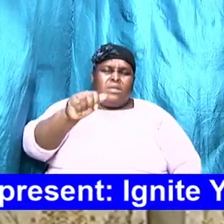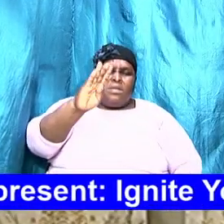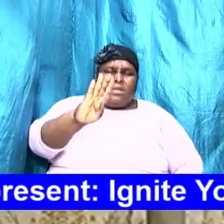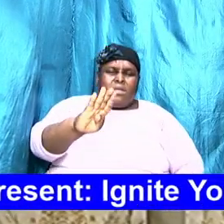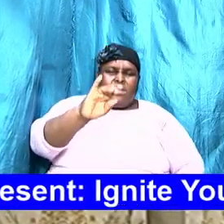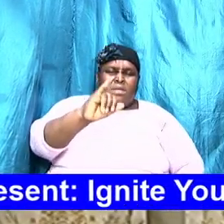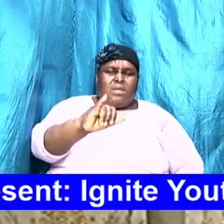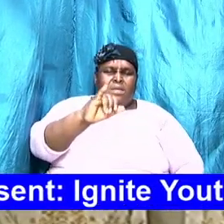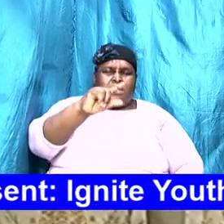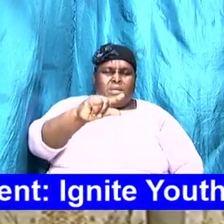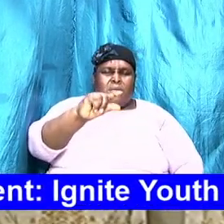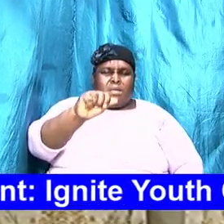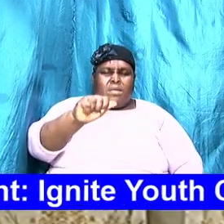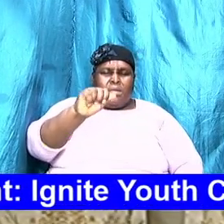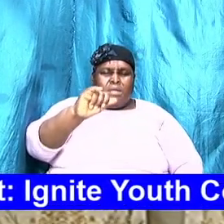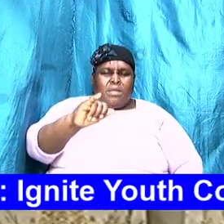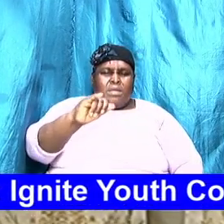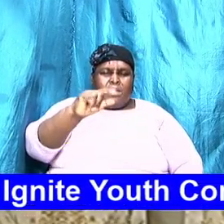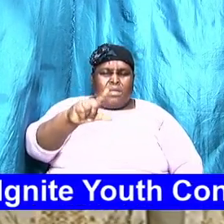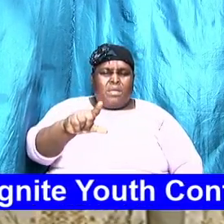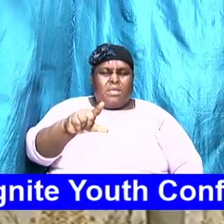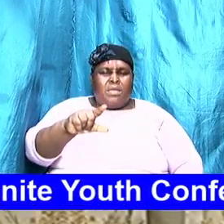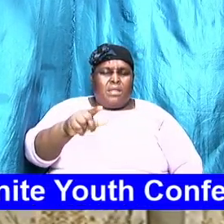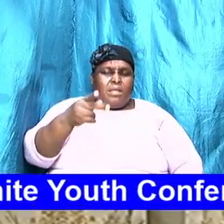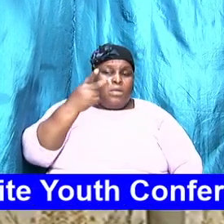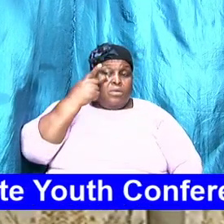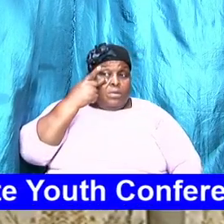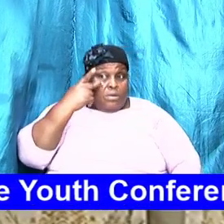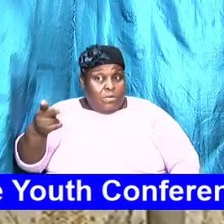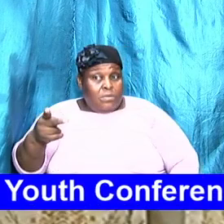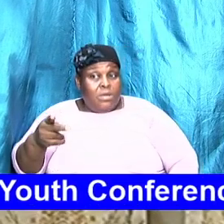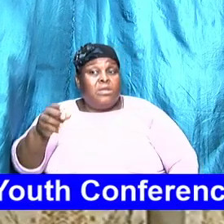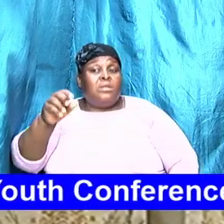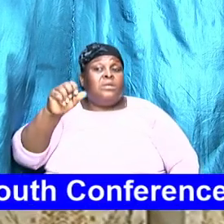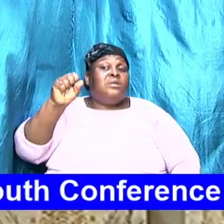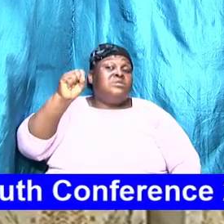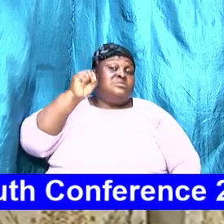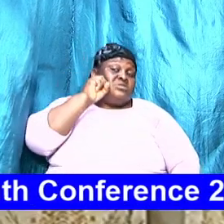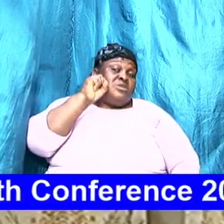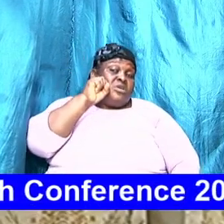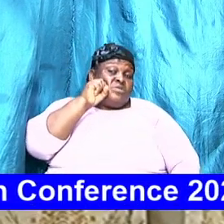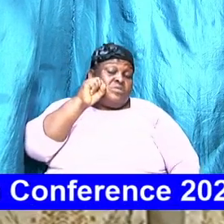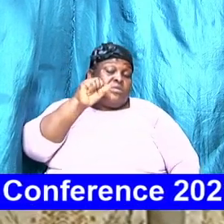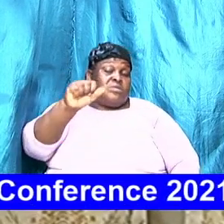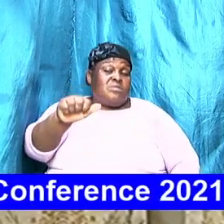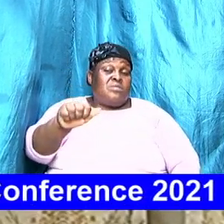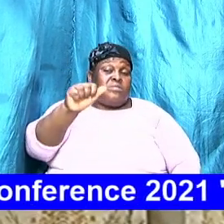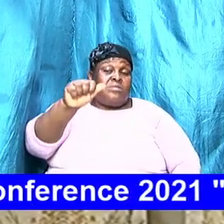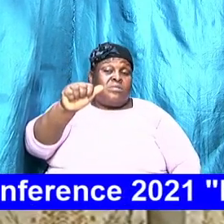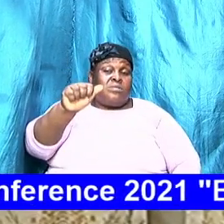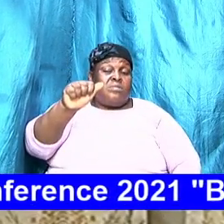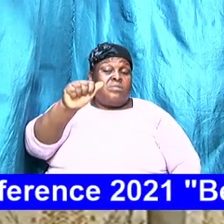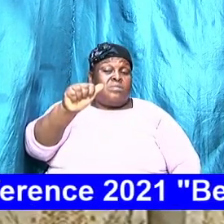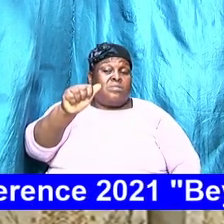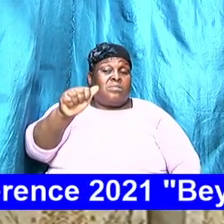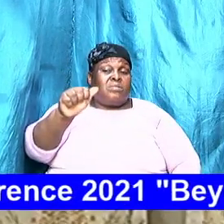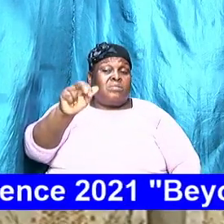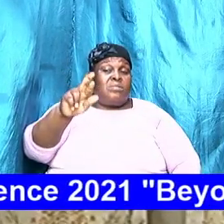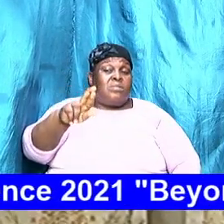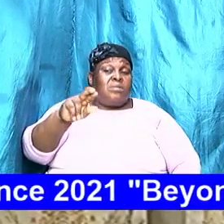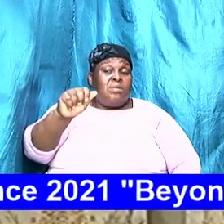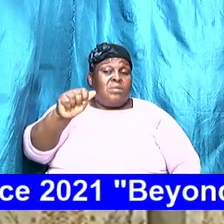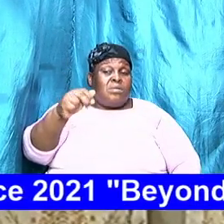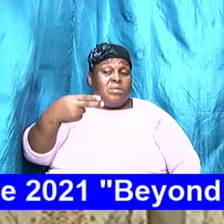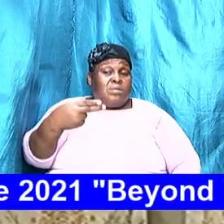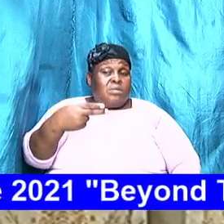Eve. The principles are there. I want us to take this thing seriously. Don't let the series come